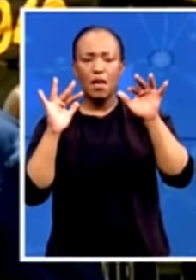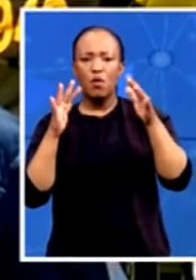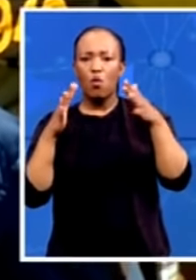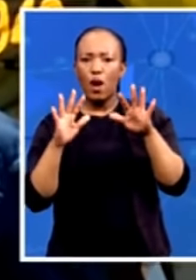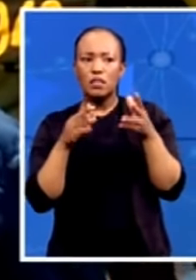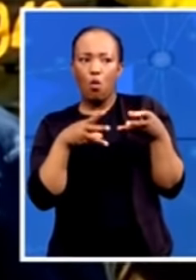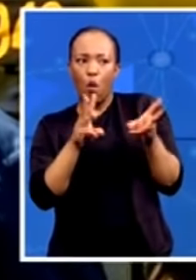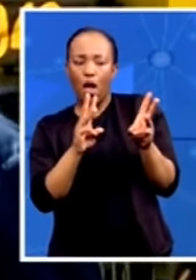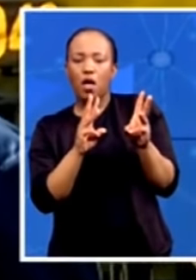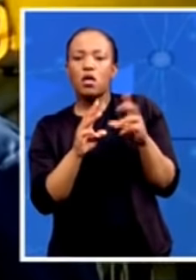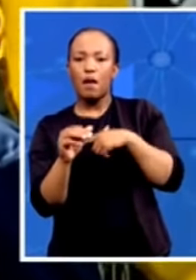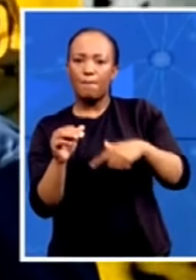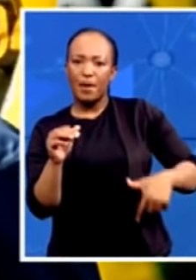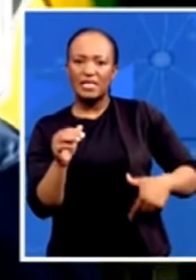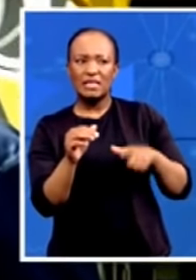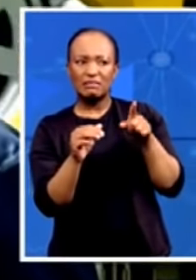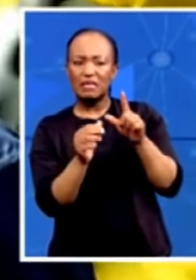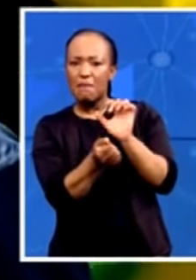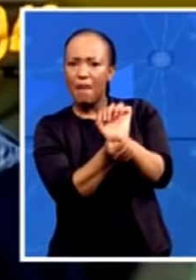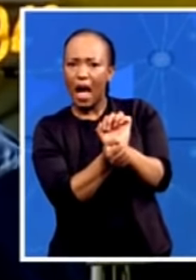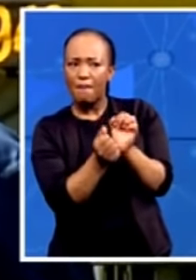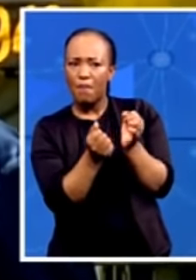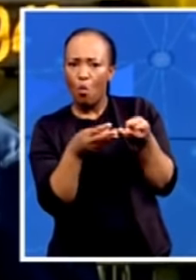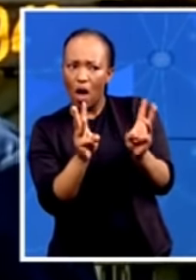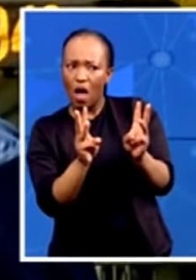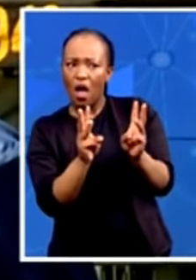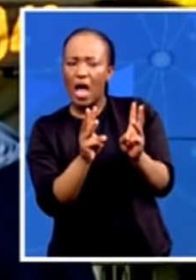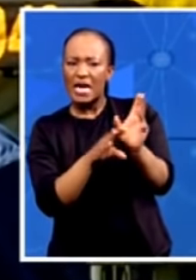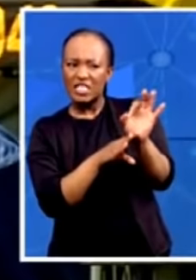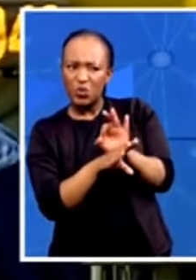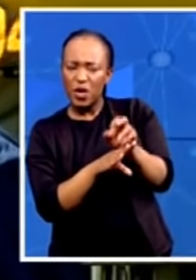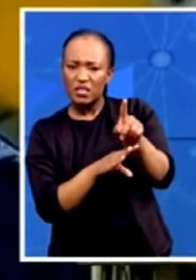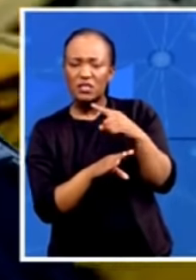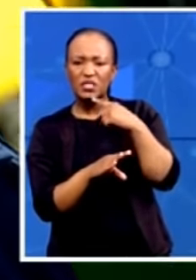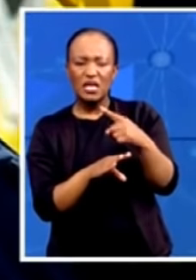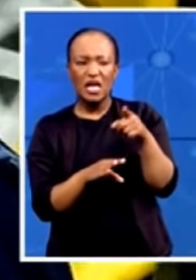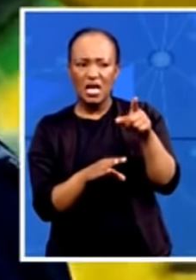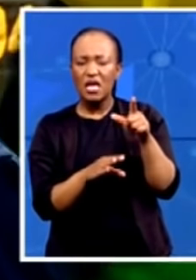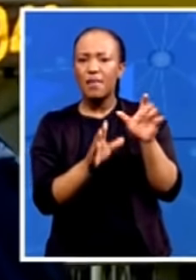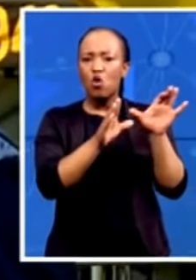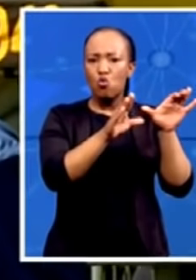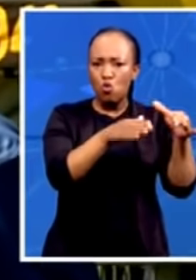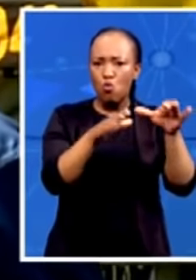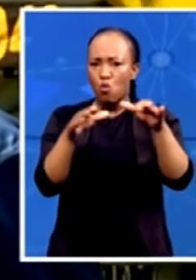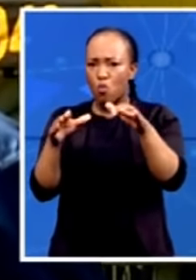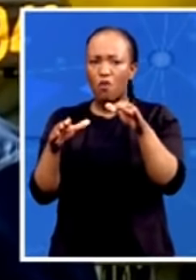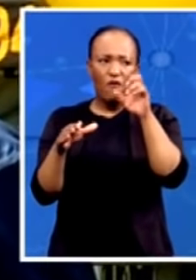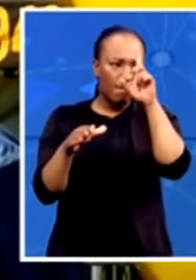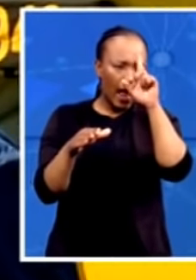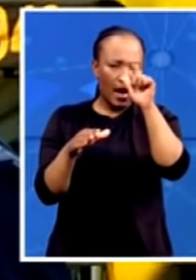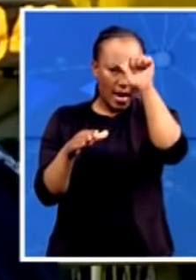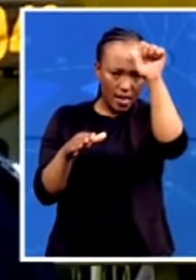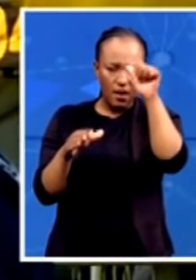treated. It's just ethnic mobilization. And whenever such characterization has happened,